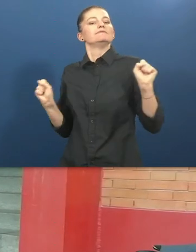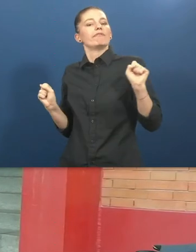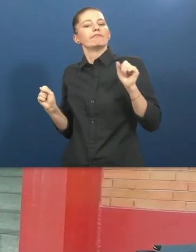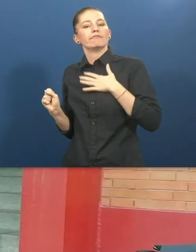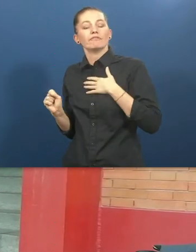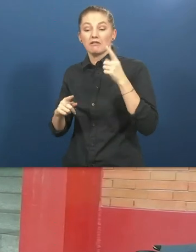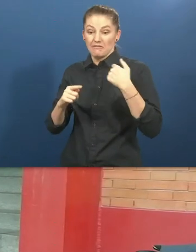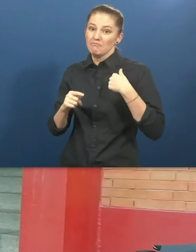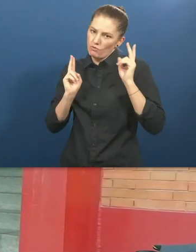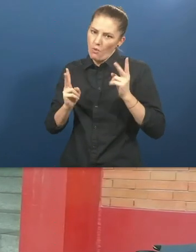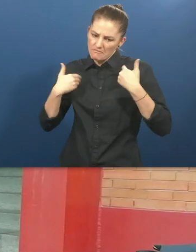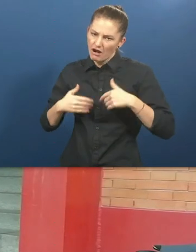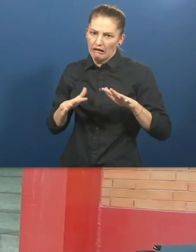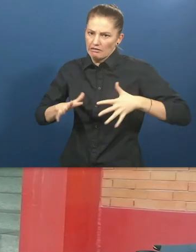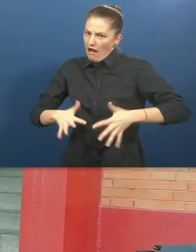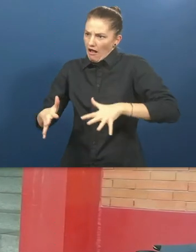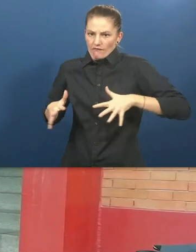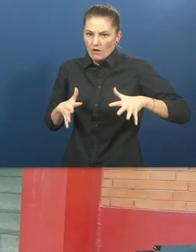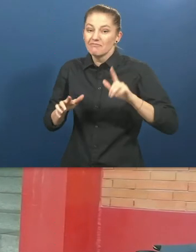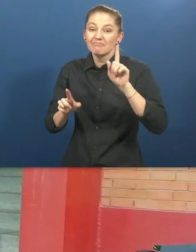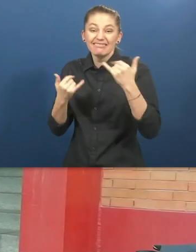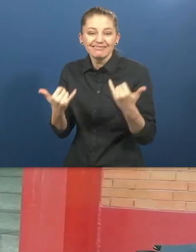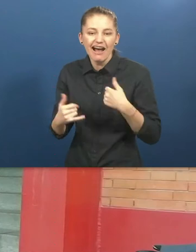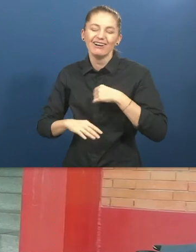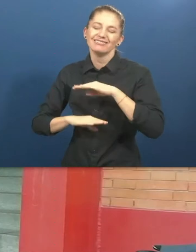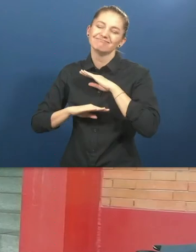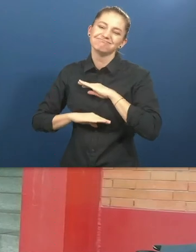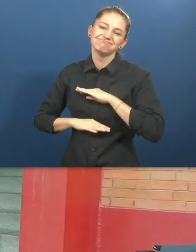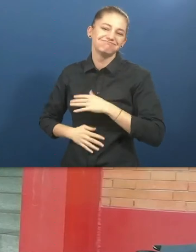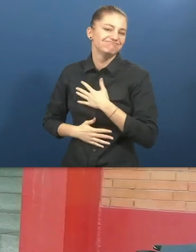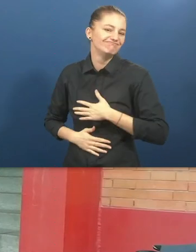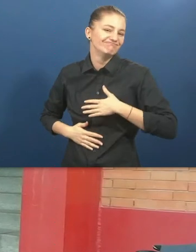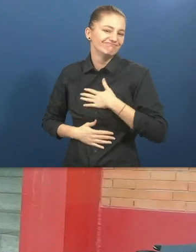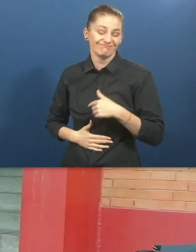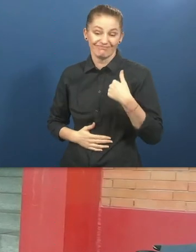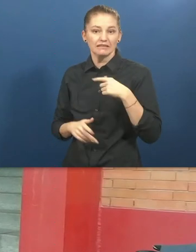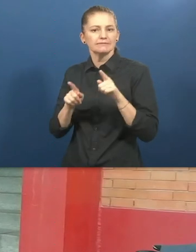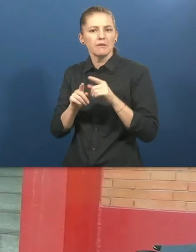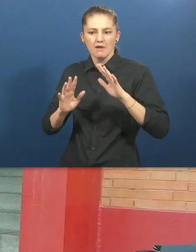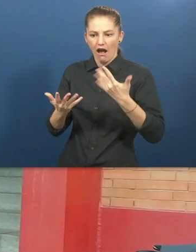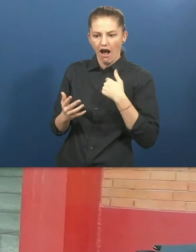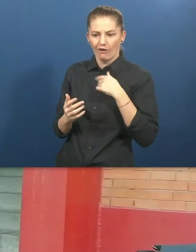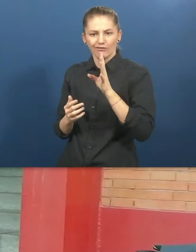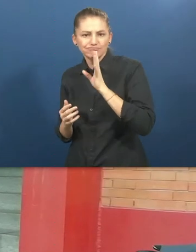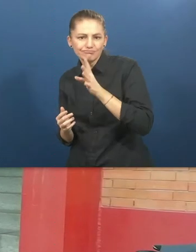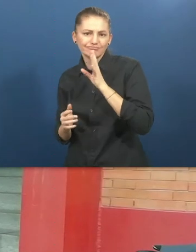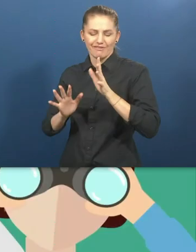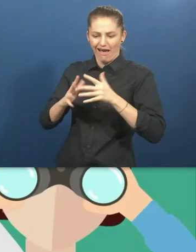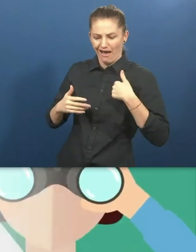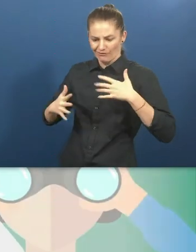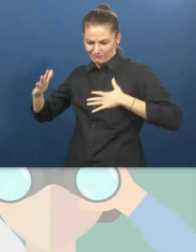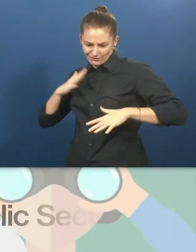and I have changed 100% from how to up to how to speak.